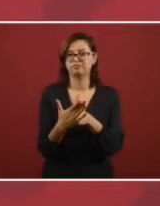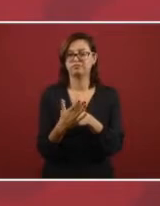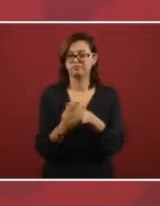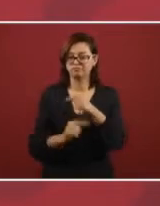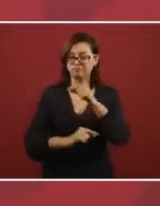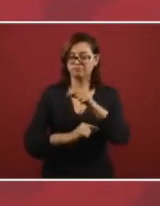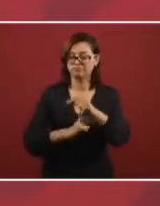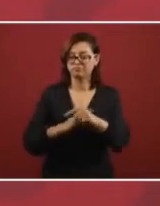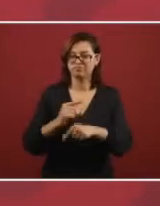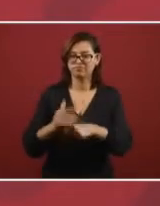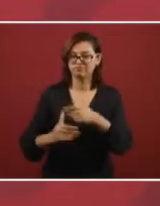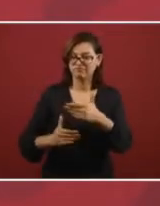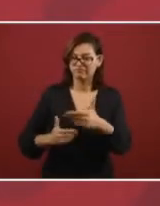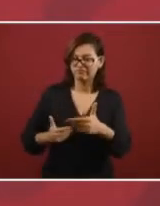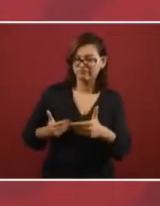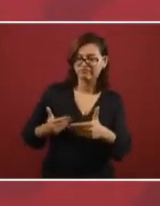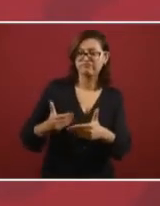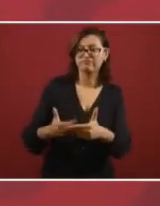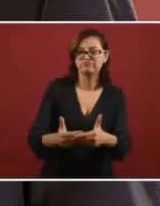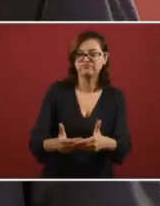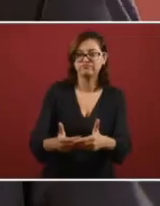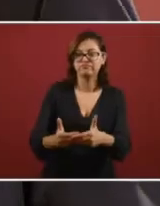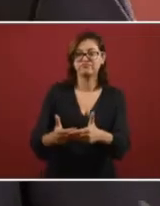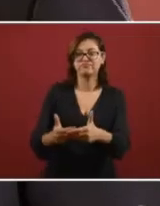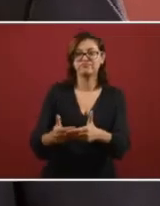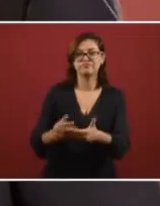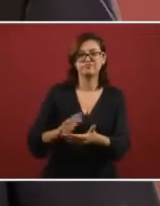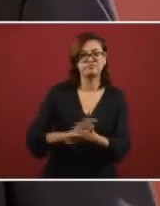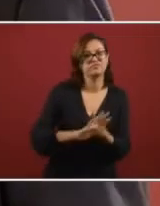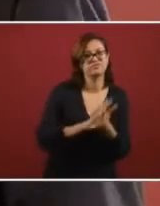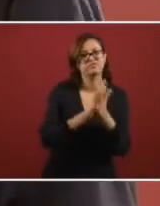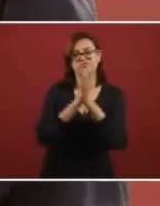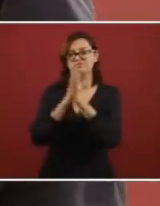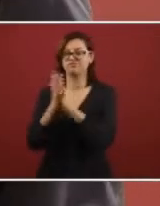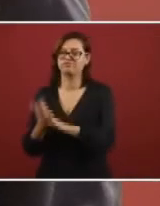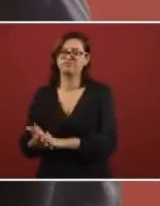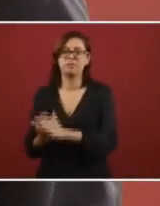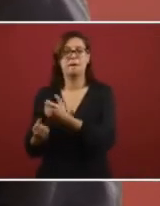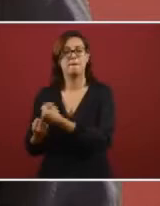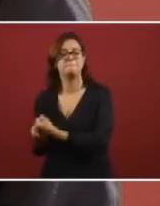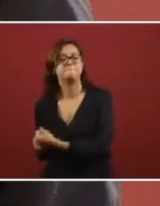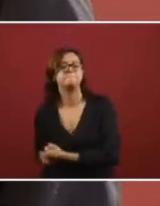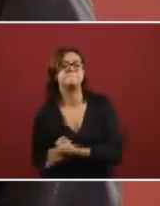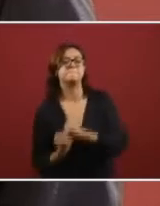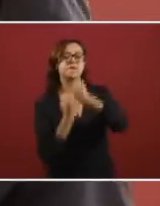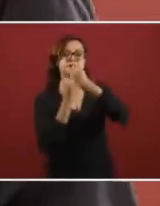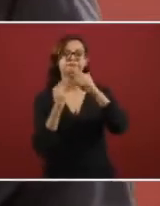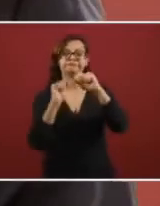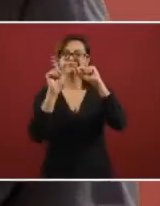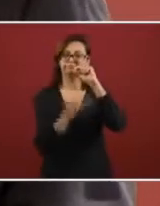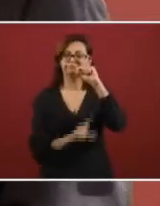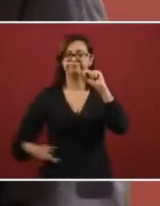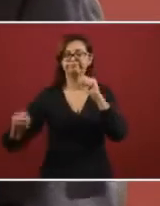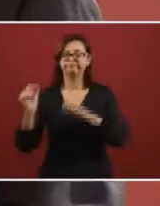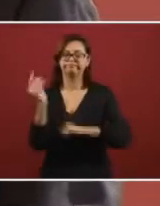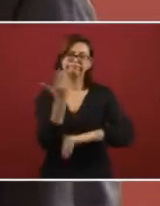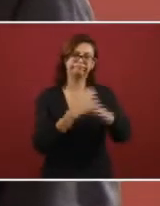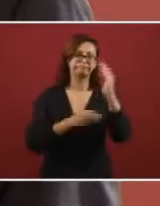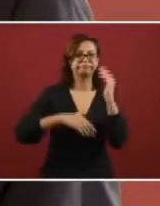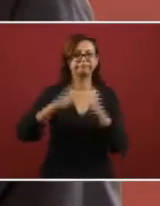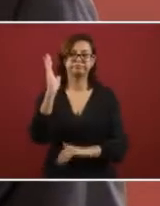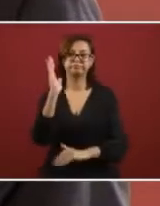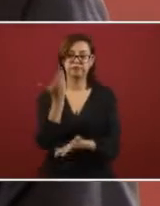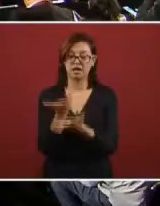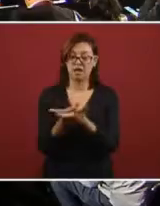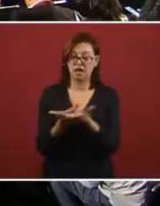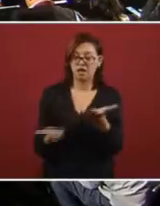in a small amount of time in in the uh like the